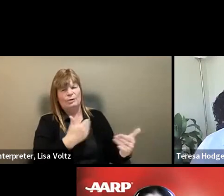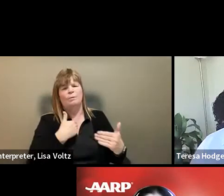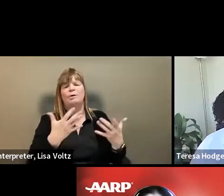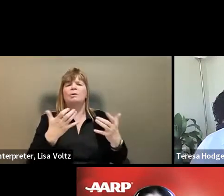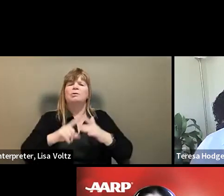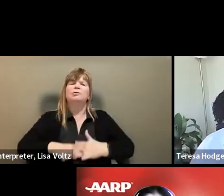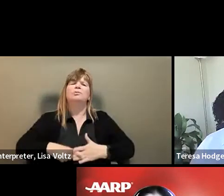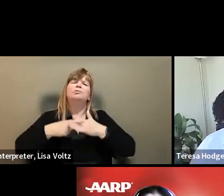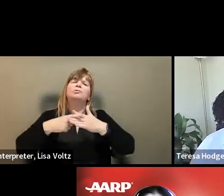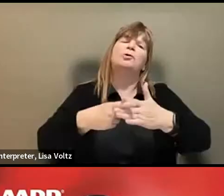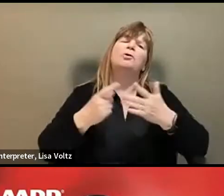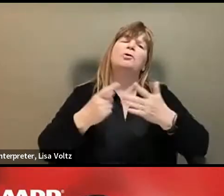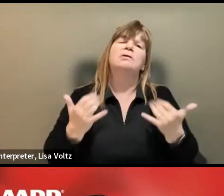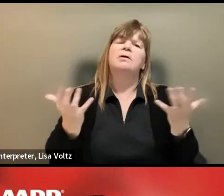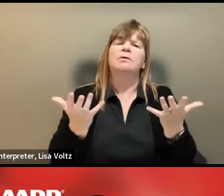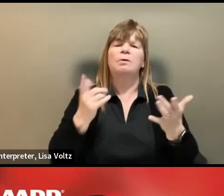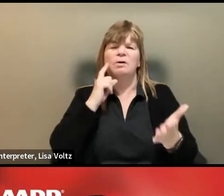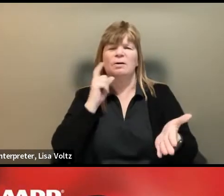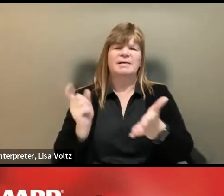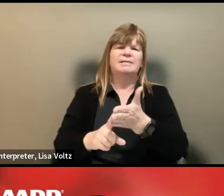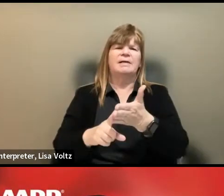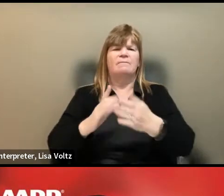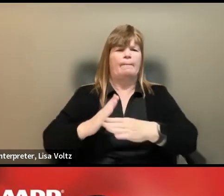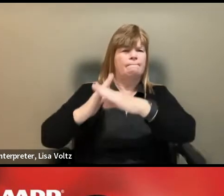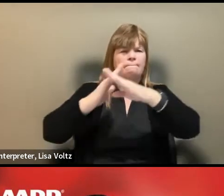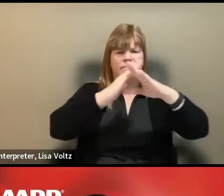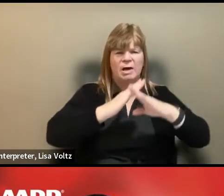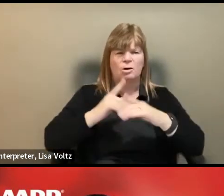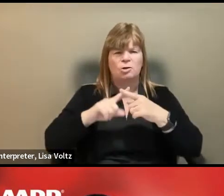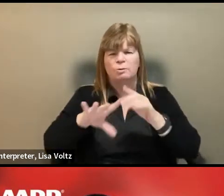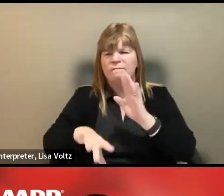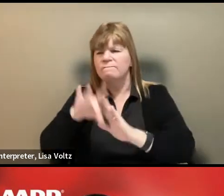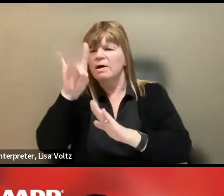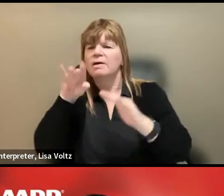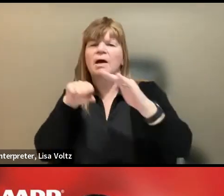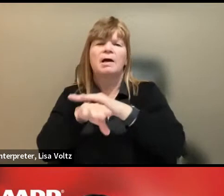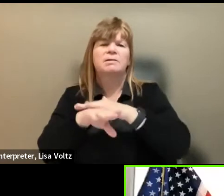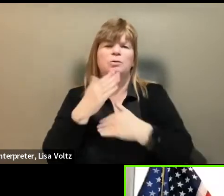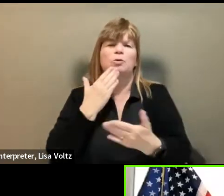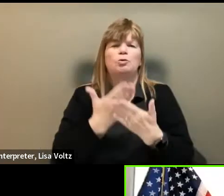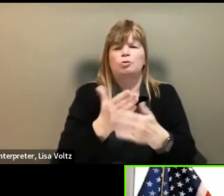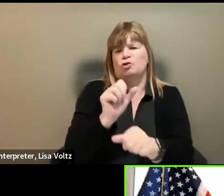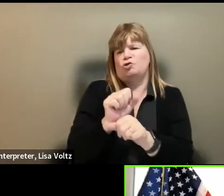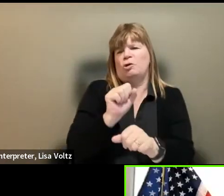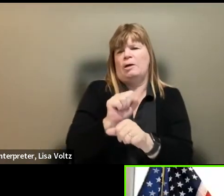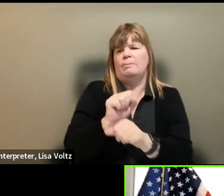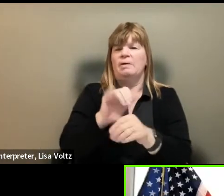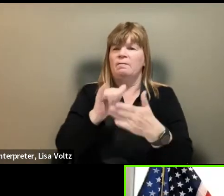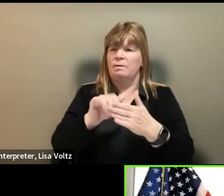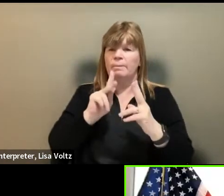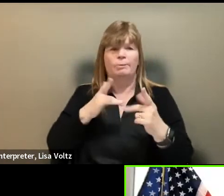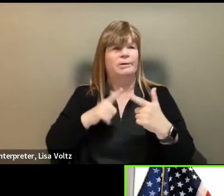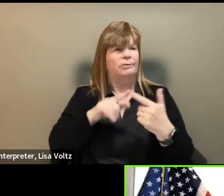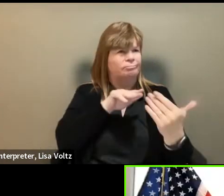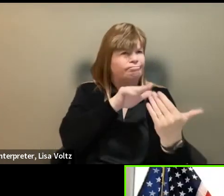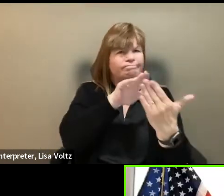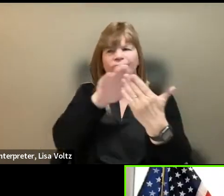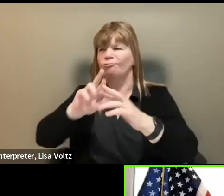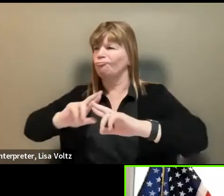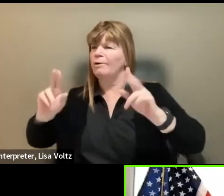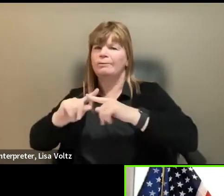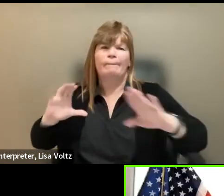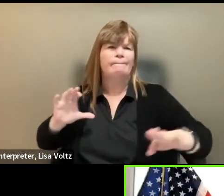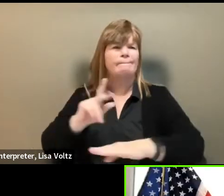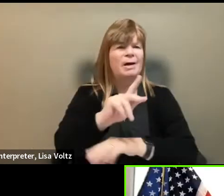today's discussion by identifying the barriers to finding and accessing good jobs that people face when seeking to return to work